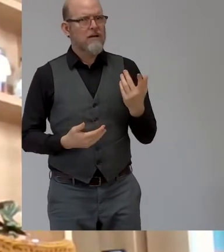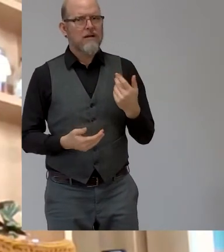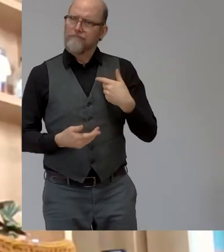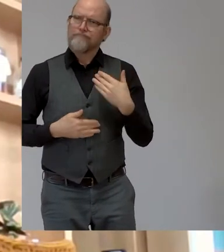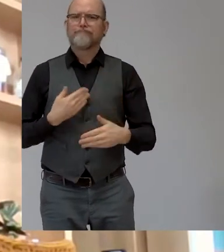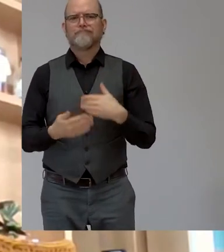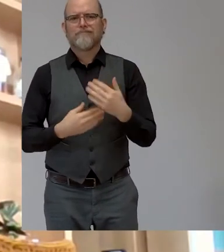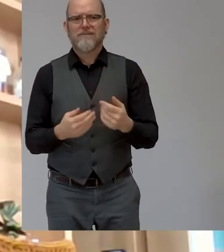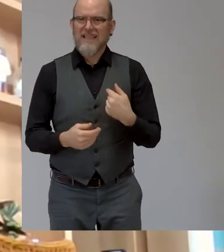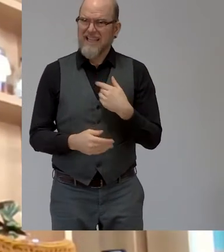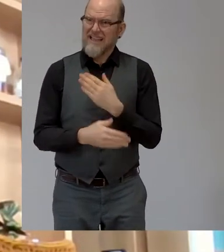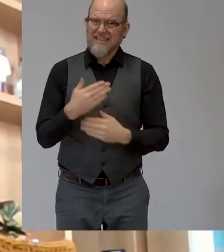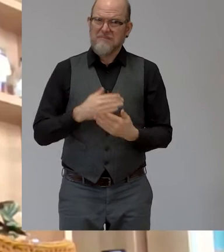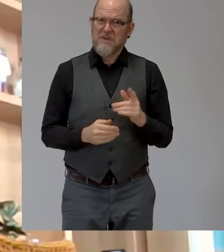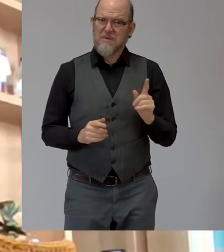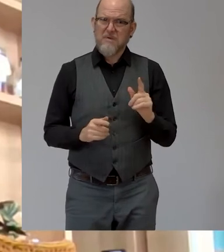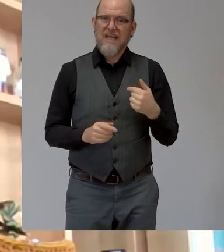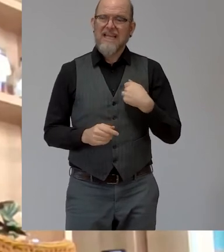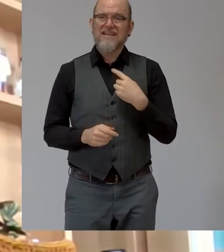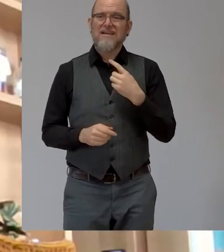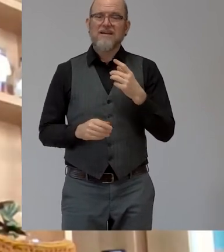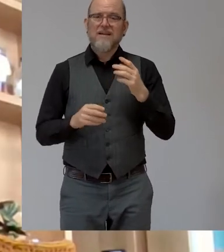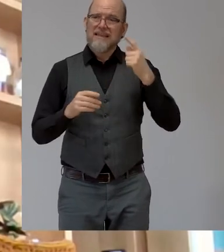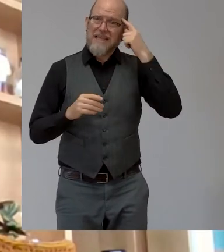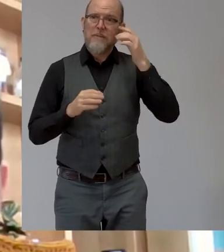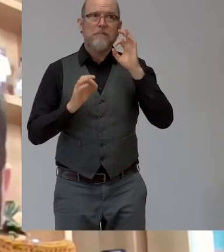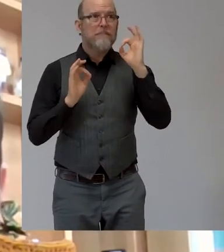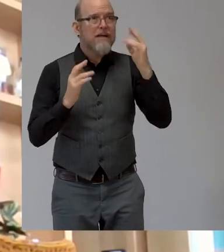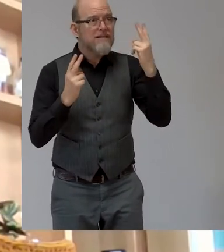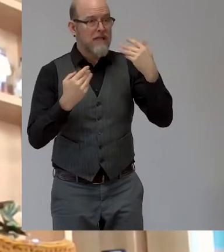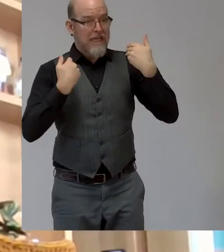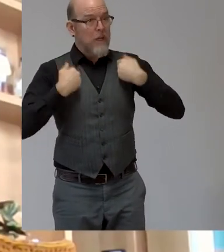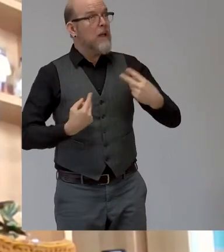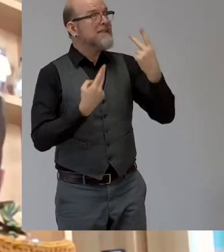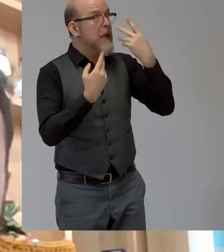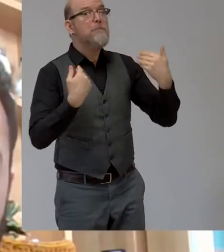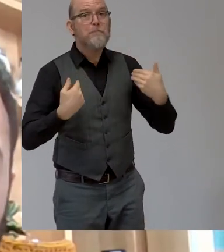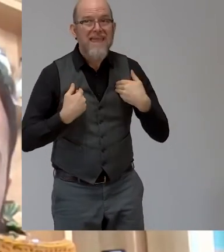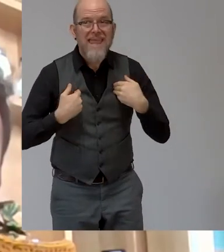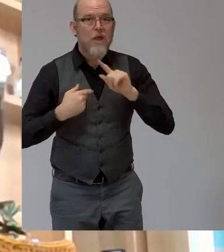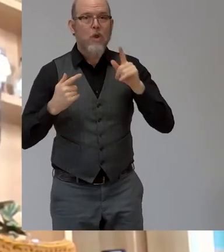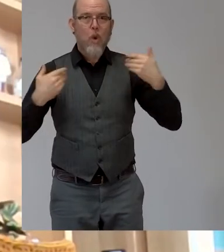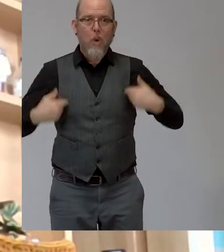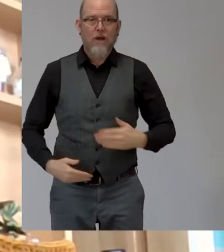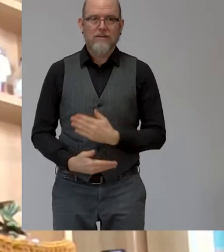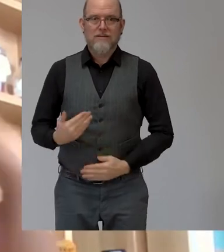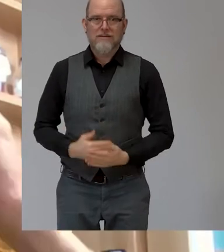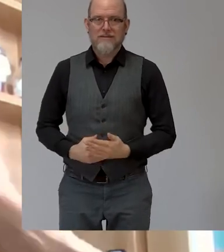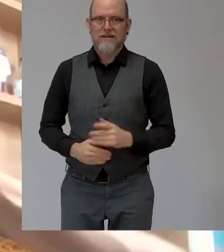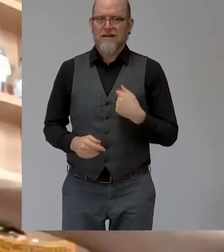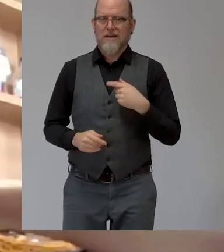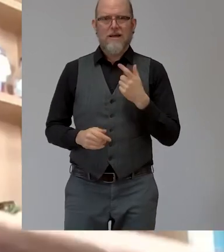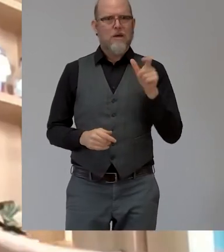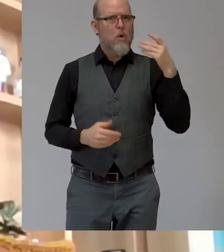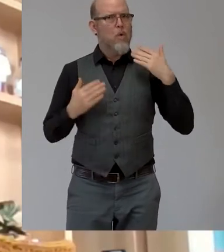professional value people with disabilities are first and foremost people and we want to be seen and treated as such and the bottom line